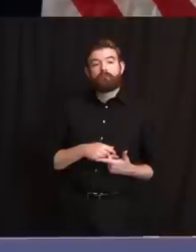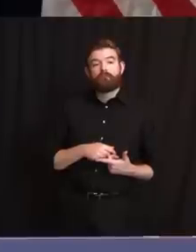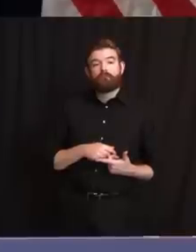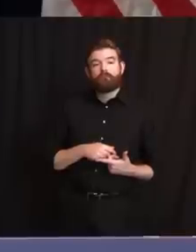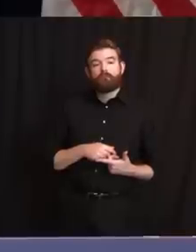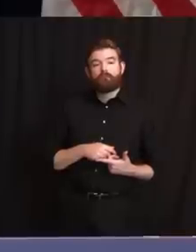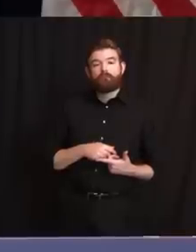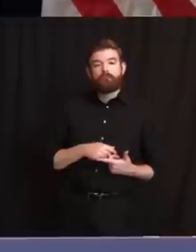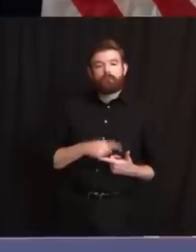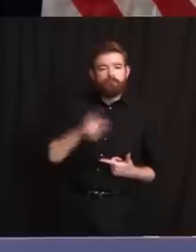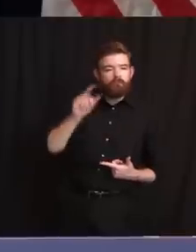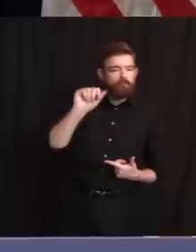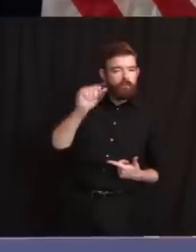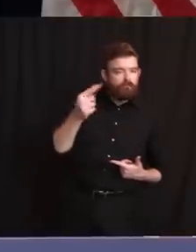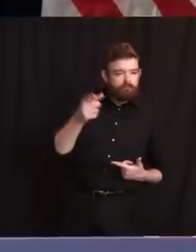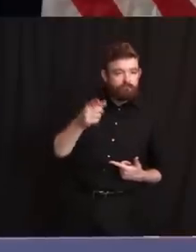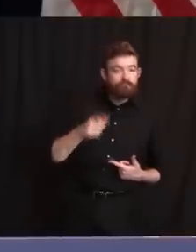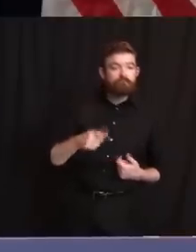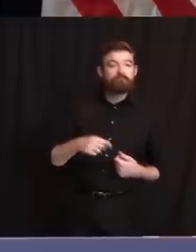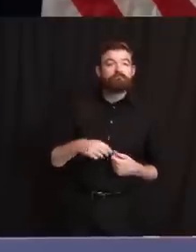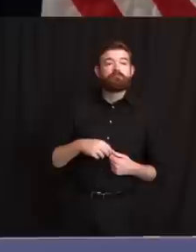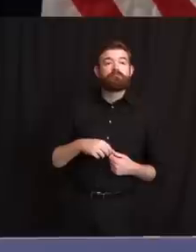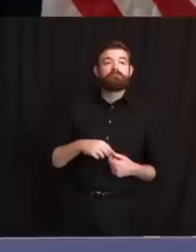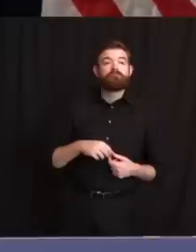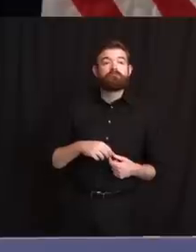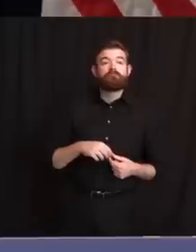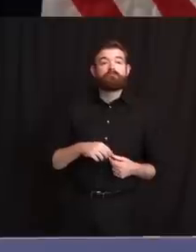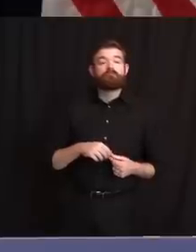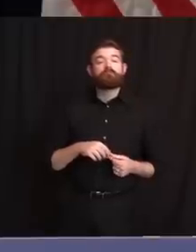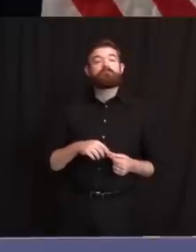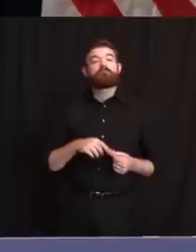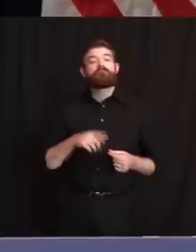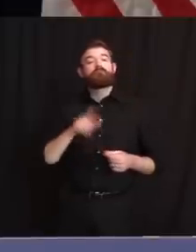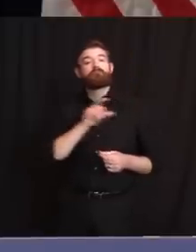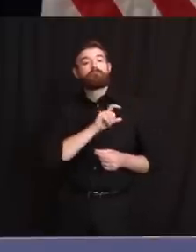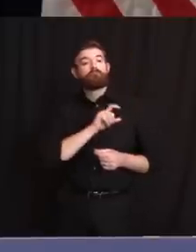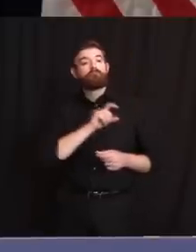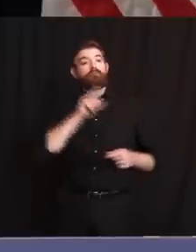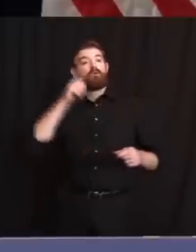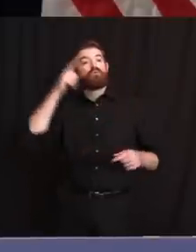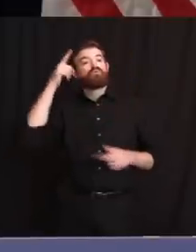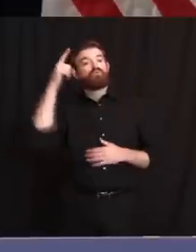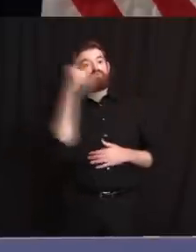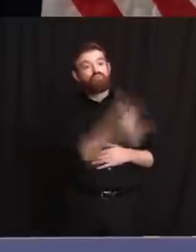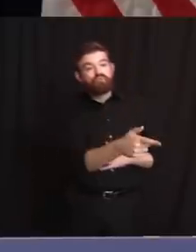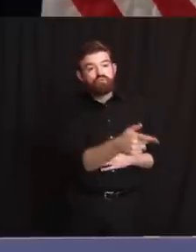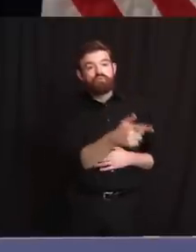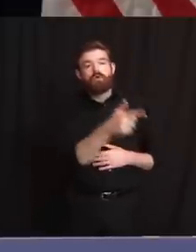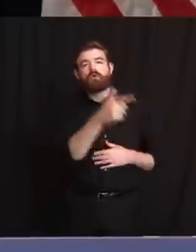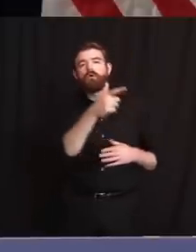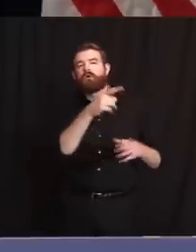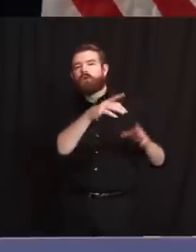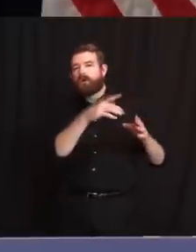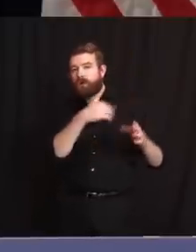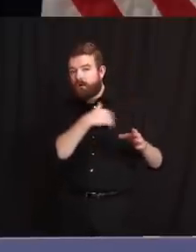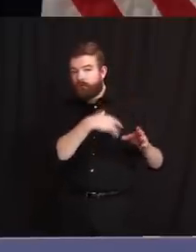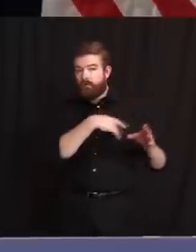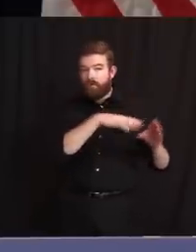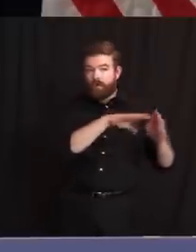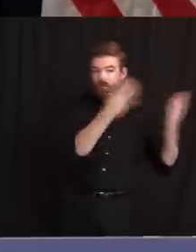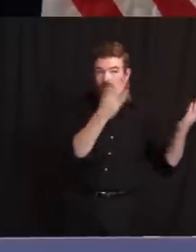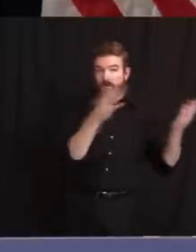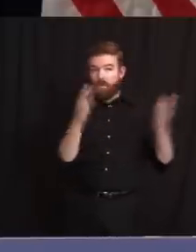officer involved shootings? Is there a hard deadline or a loose deadline? And is there anything else you can say yet about the Bass River